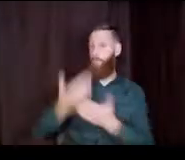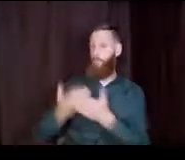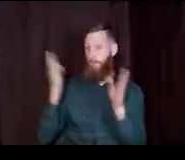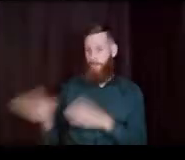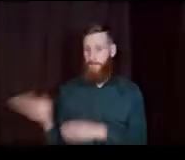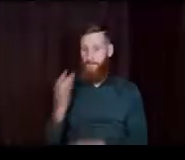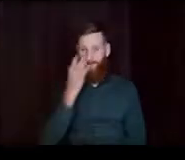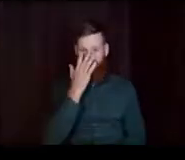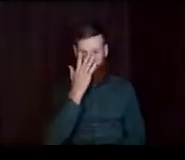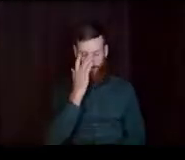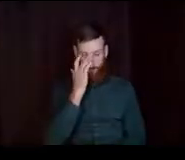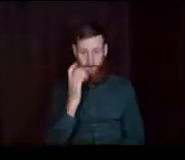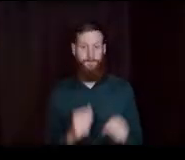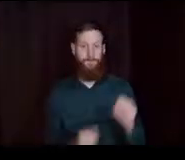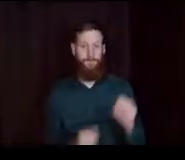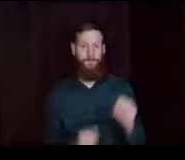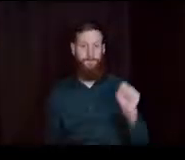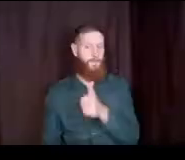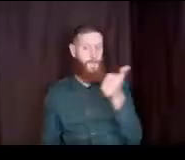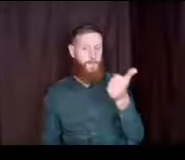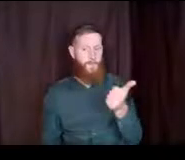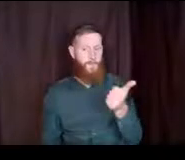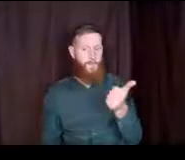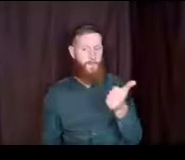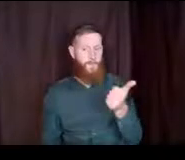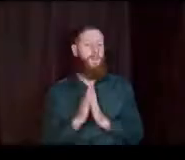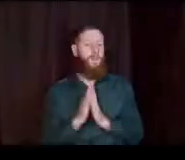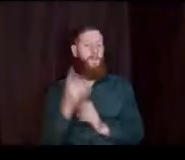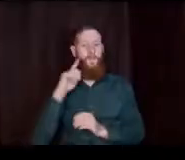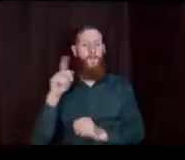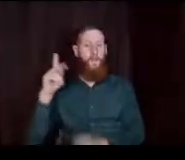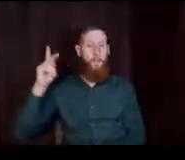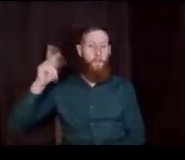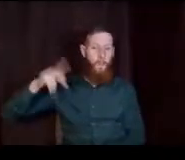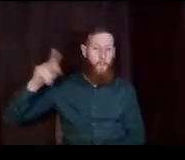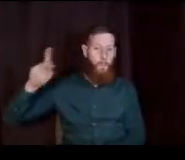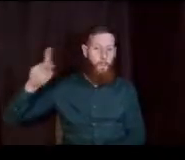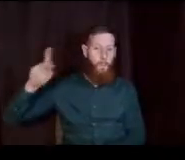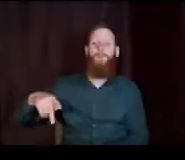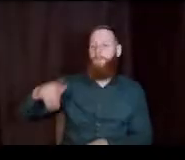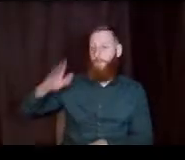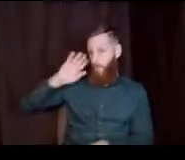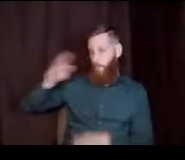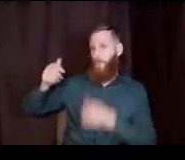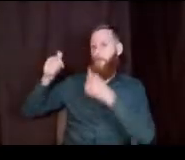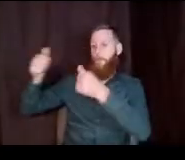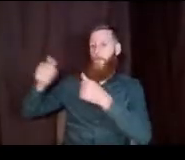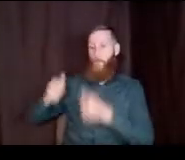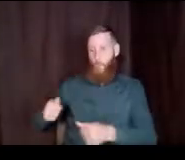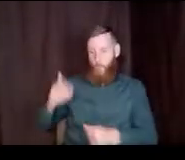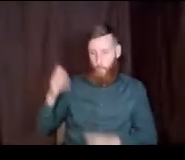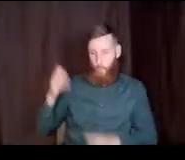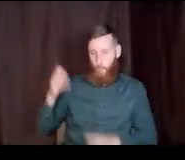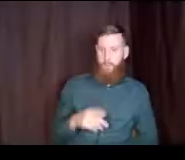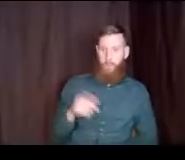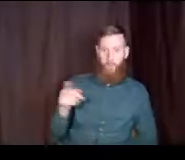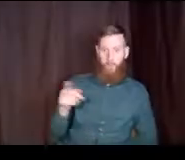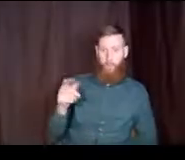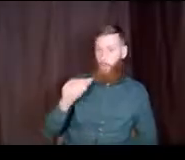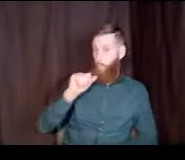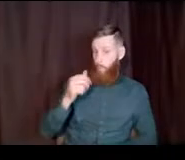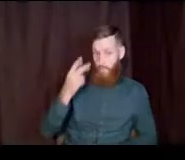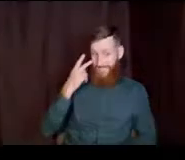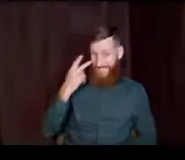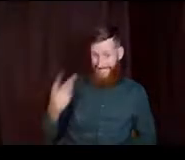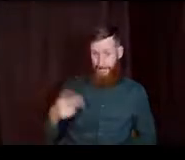So yeah, and another request for the PowerPoints, I will get those posted. And if you don't see them either